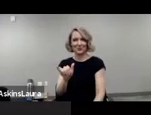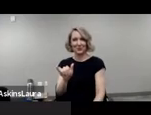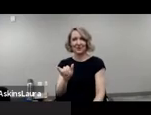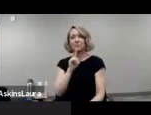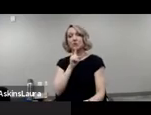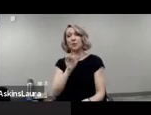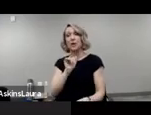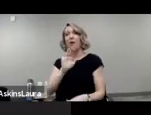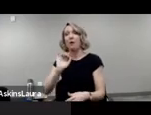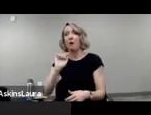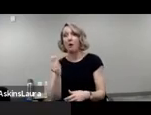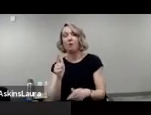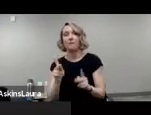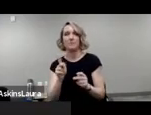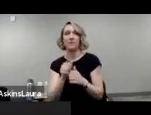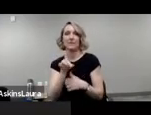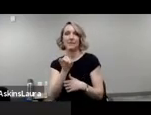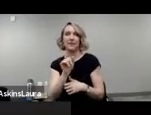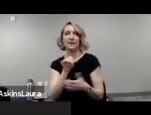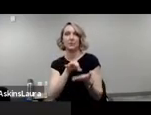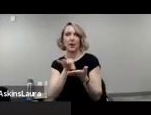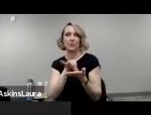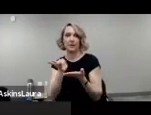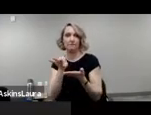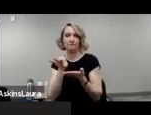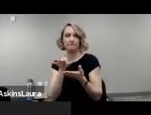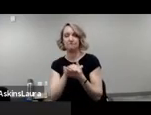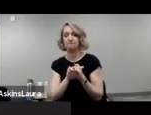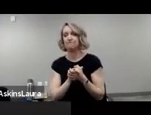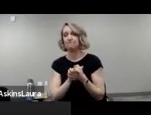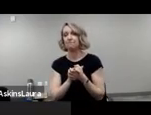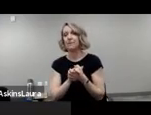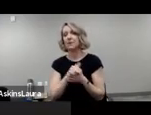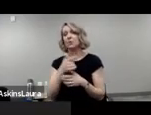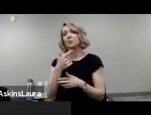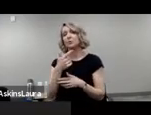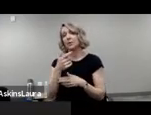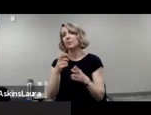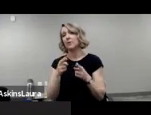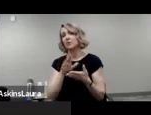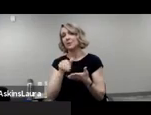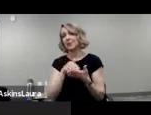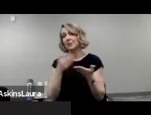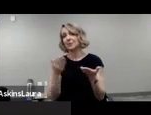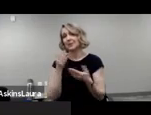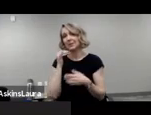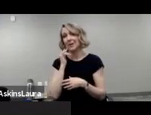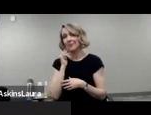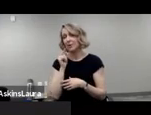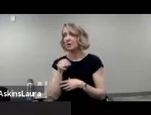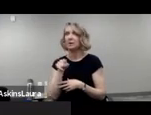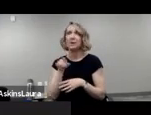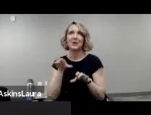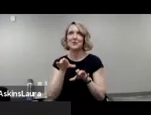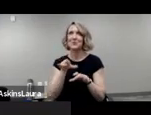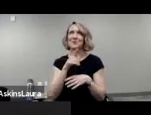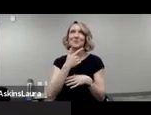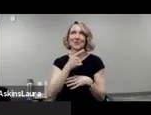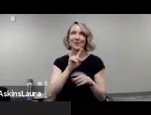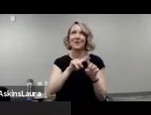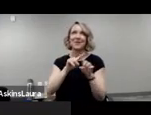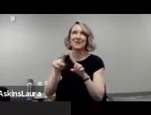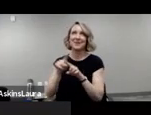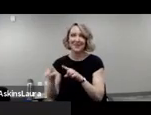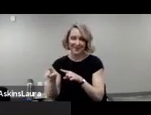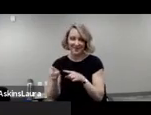disabilities is counted. You know, there are 21 regional centers and they do things 21 different ways and they have 21